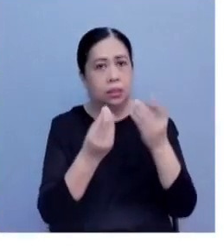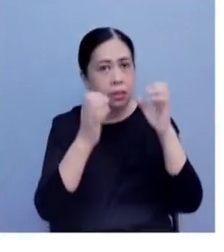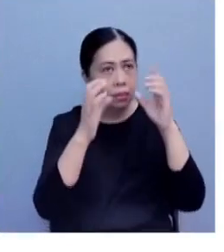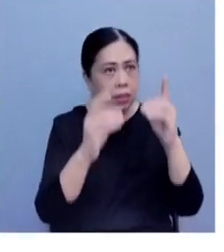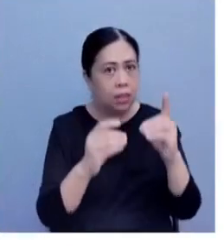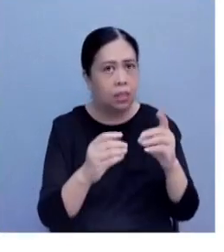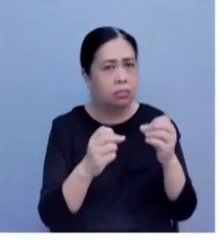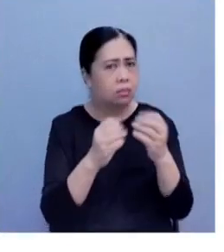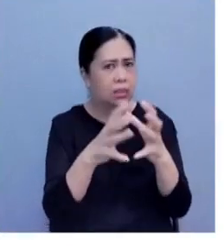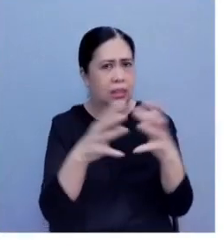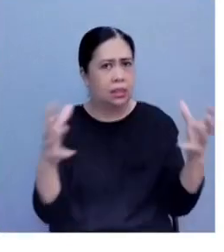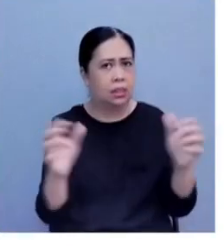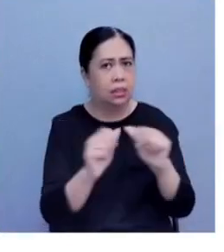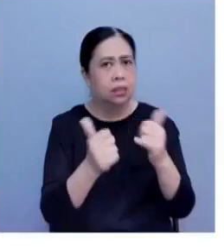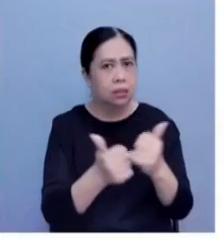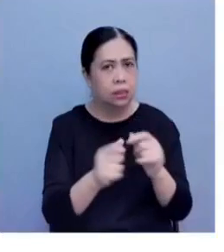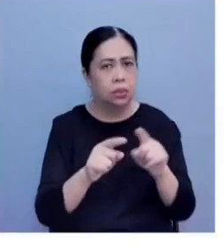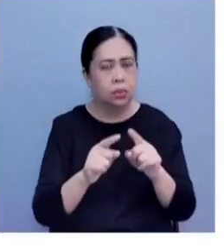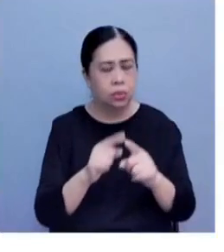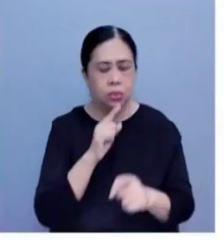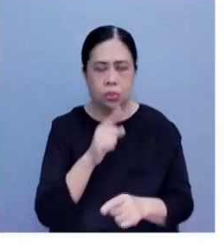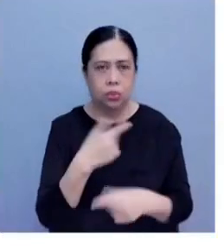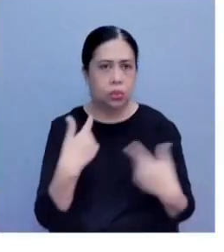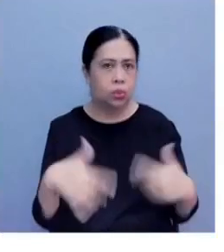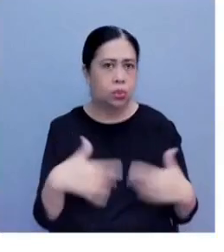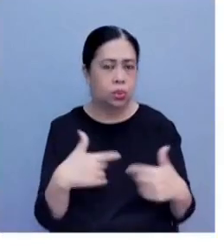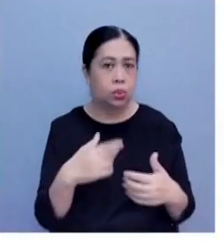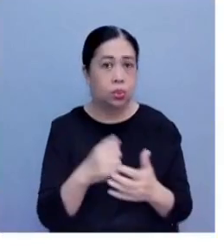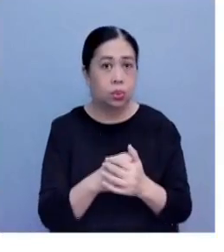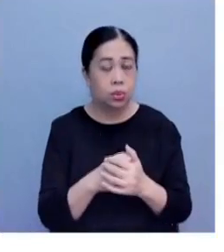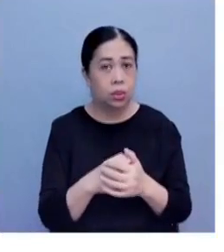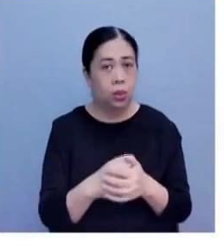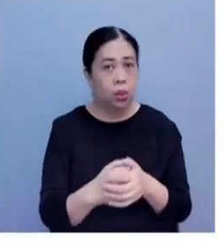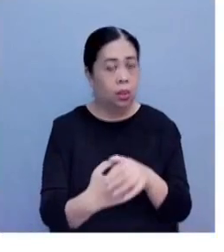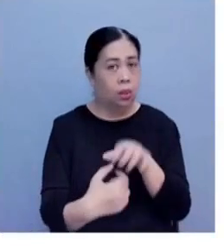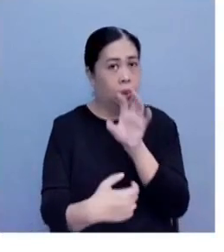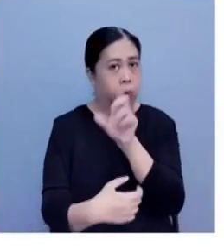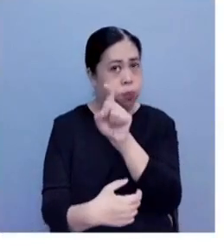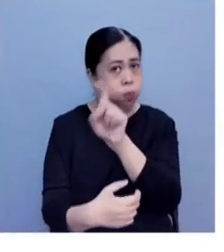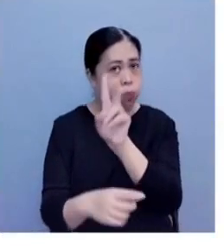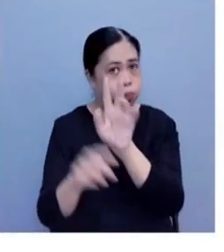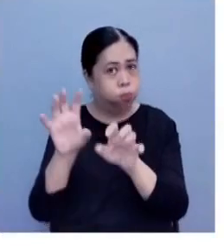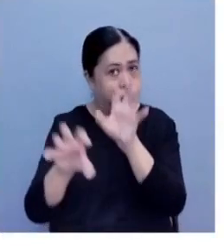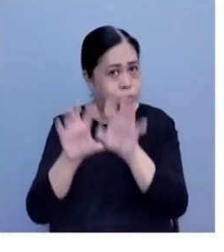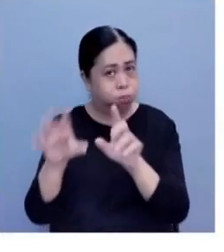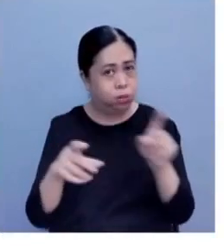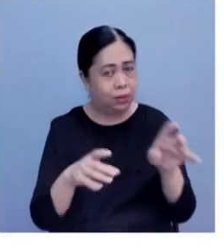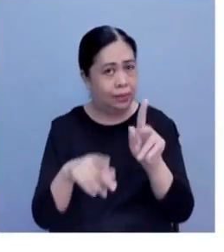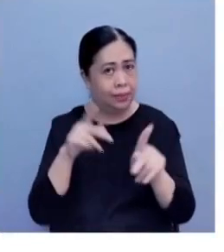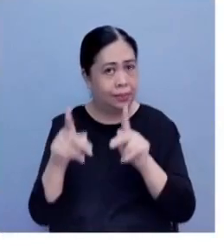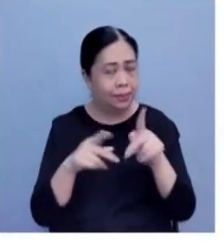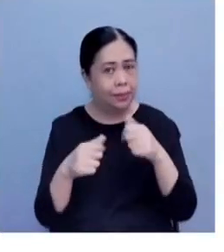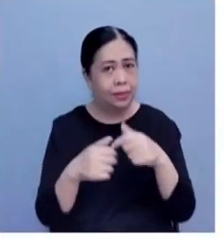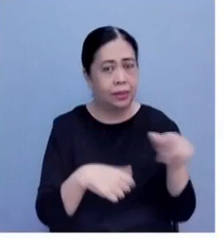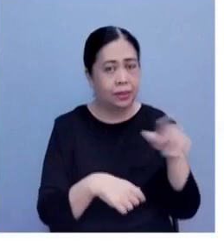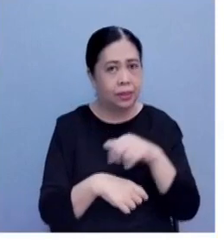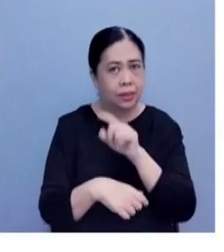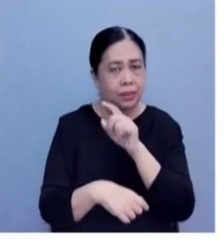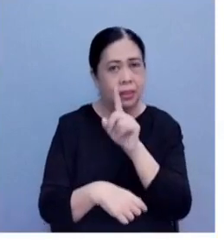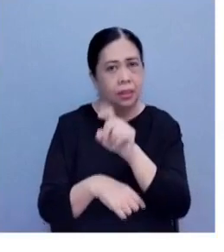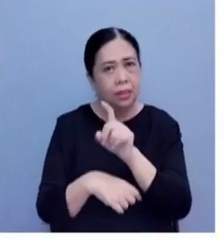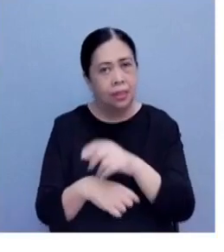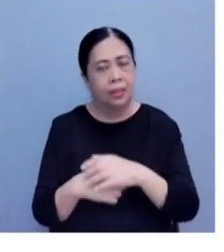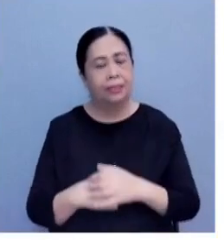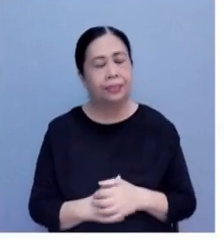a lot of agencies as well that really bore the brunt of that relentless questioning coming from the minority, Congressman Manuel.